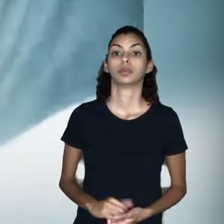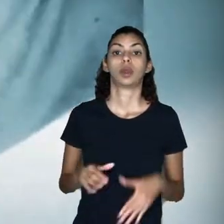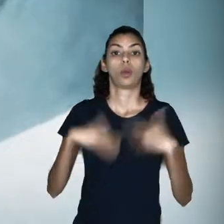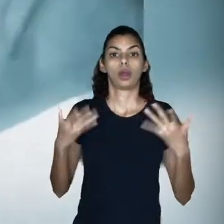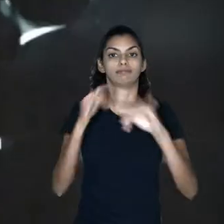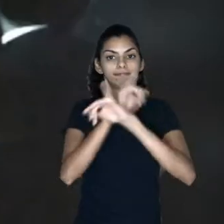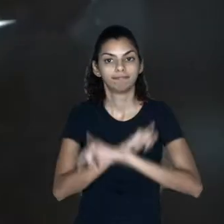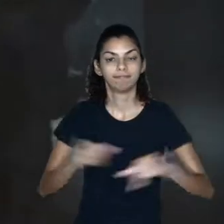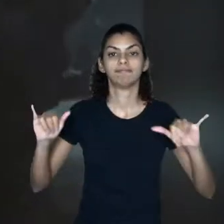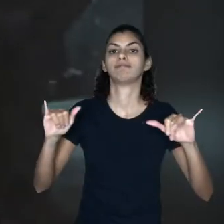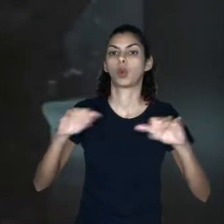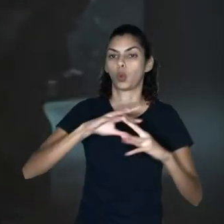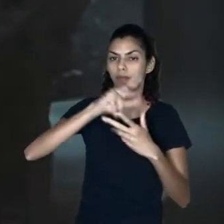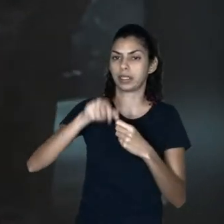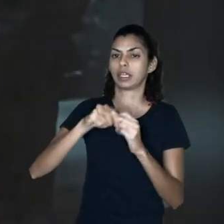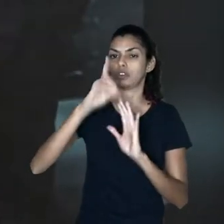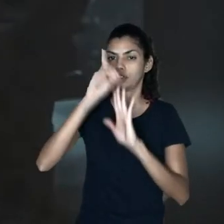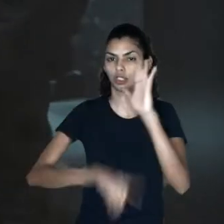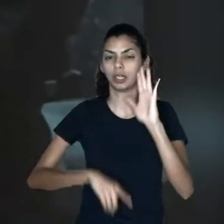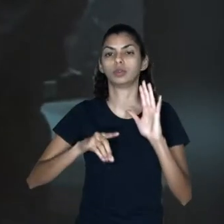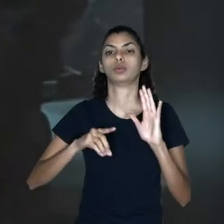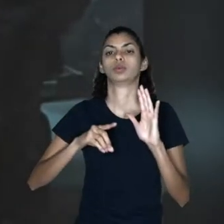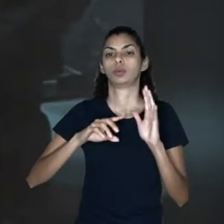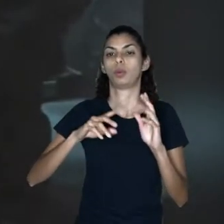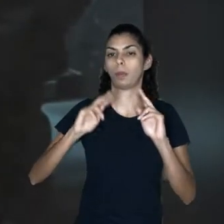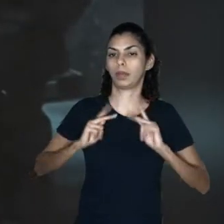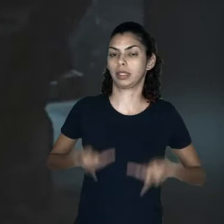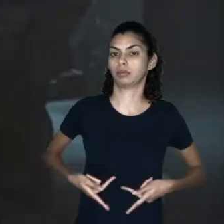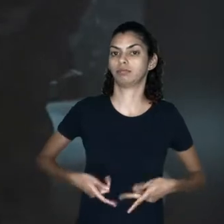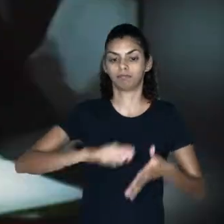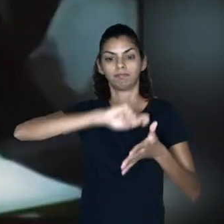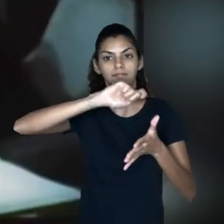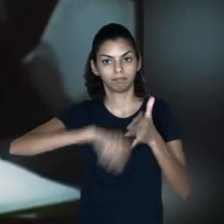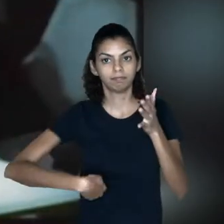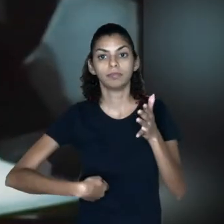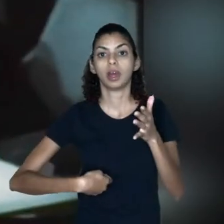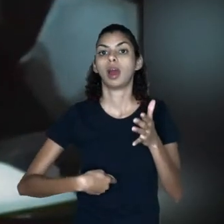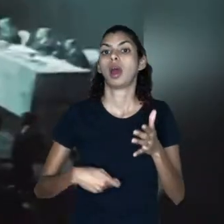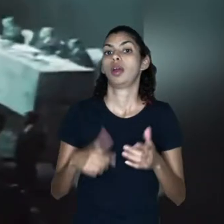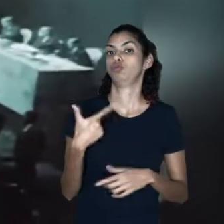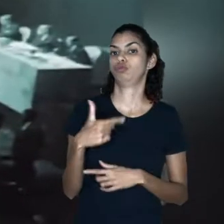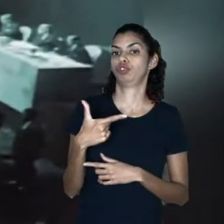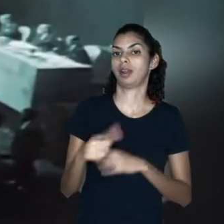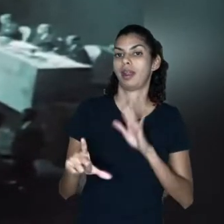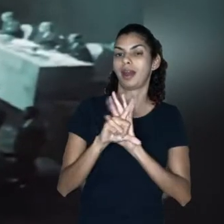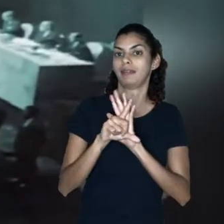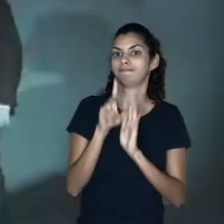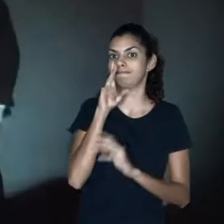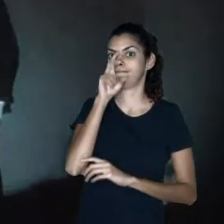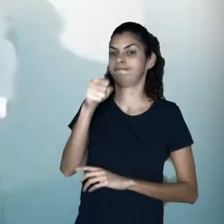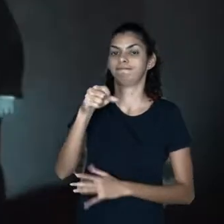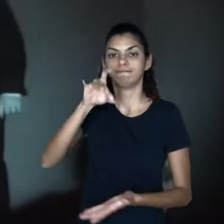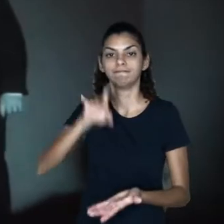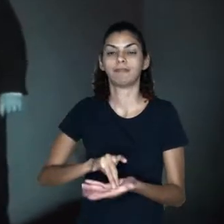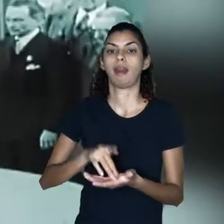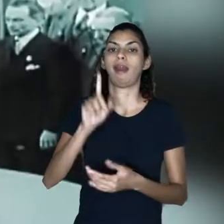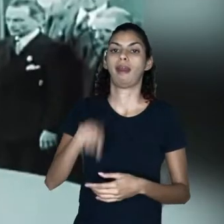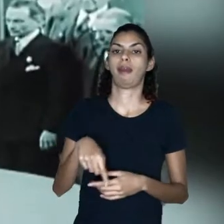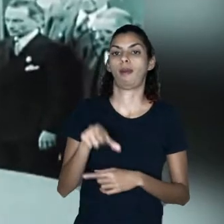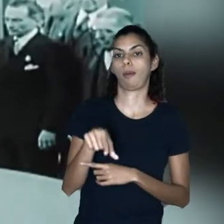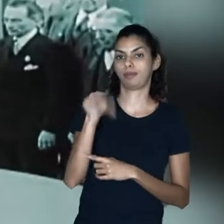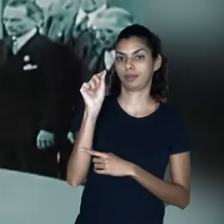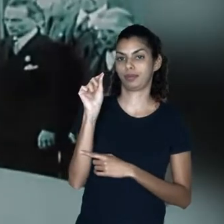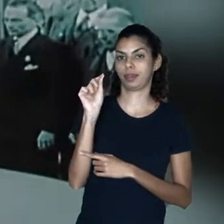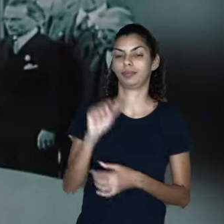law. It was optional. And despite many more documents, conventions, treaties